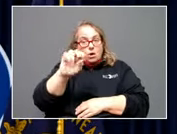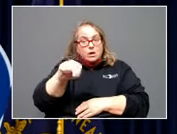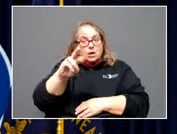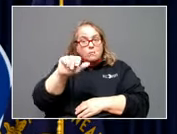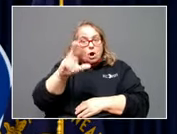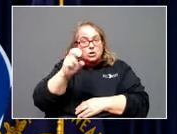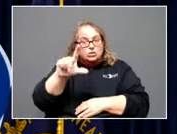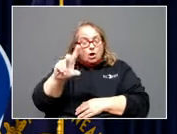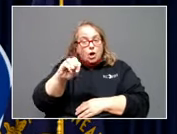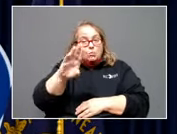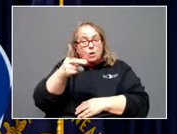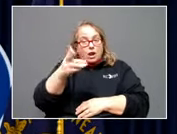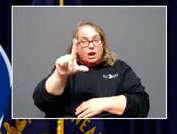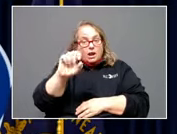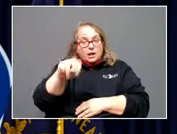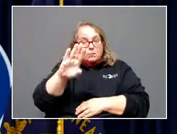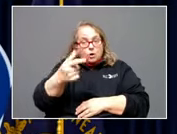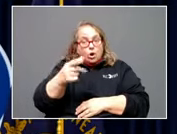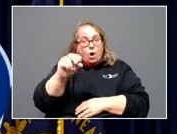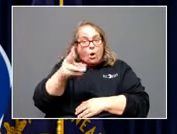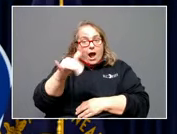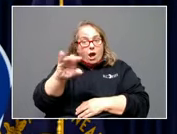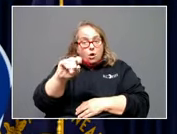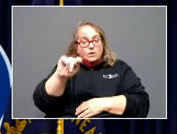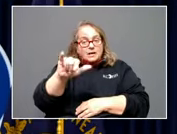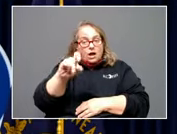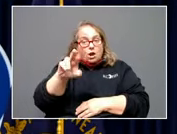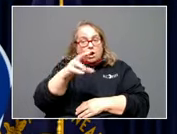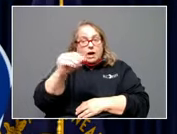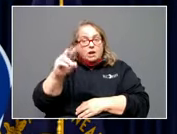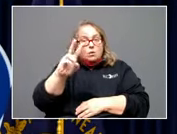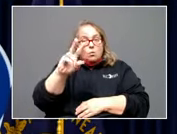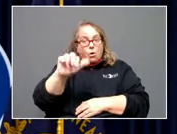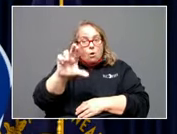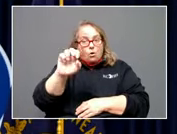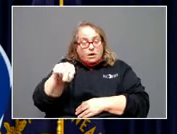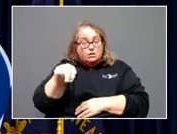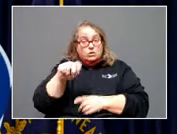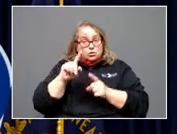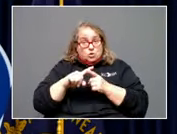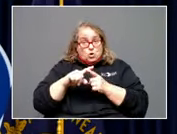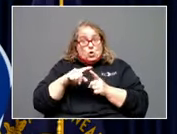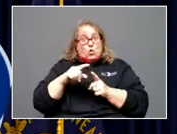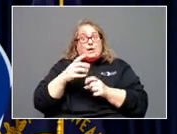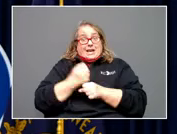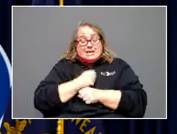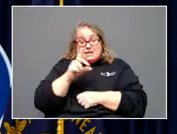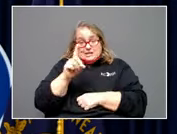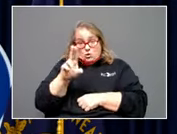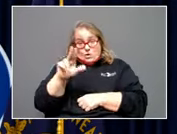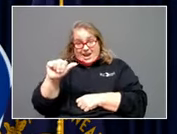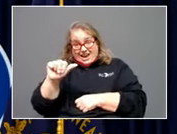Muhlenberg, Ohio, Taylor, and Warren. In order to qualify for DUA benefits, claimants in